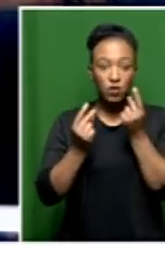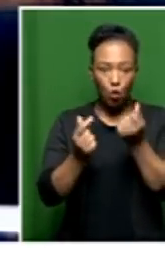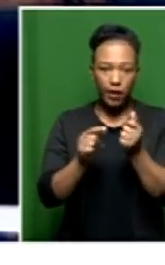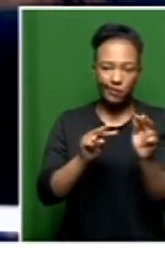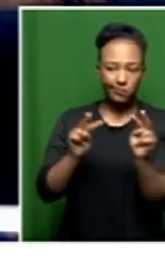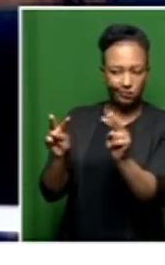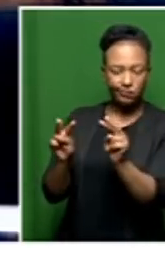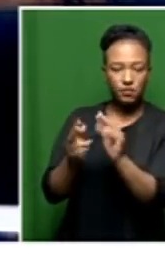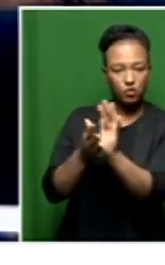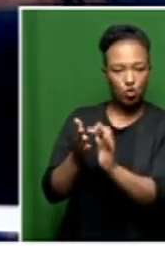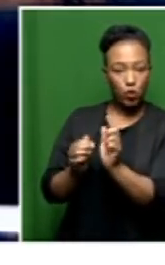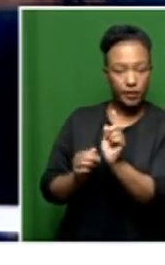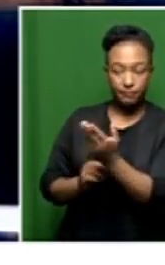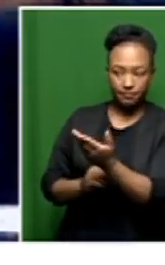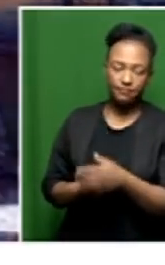a quick look at the story.